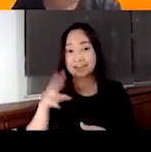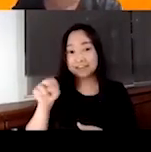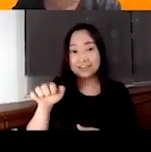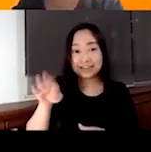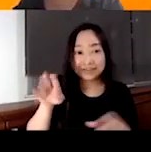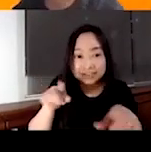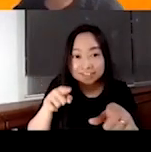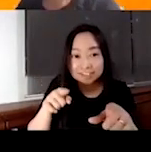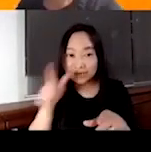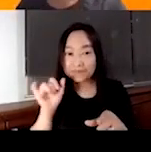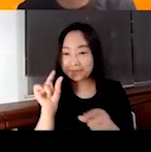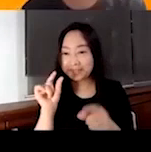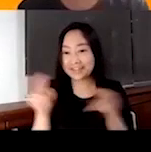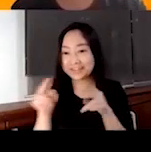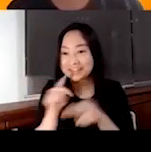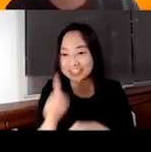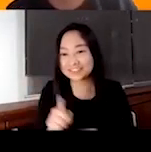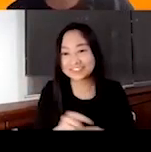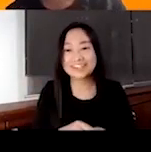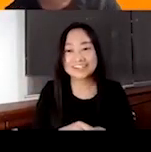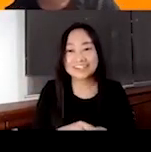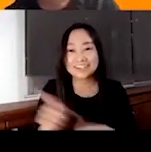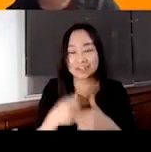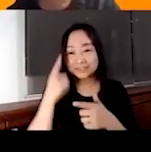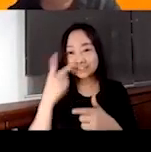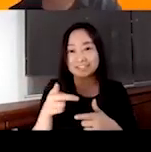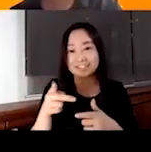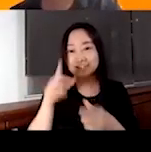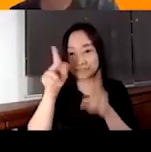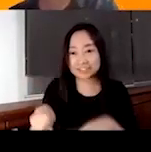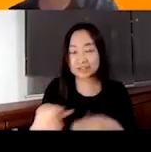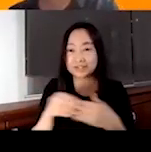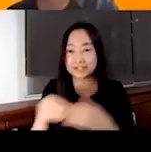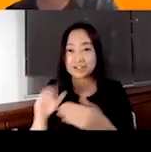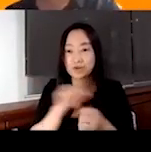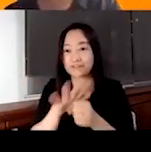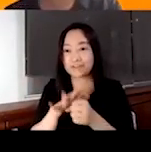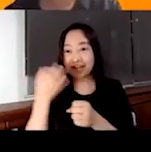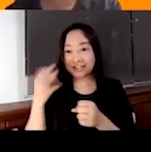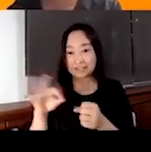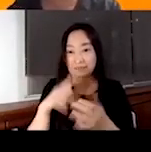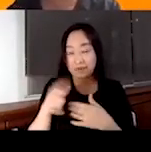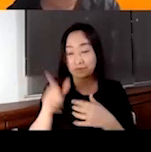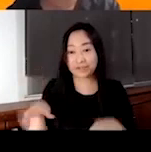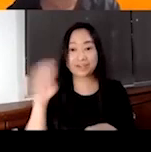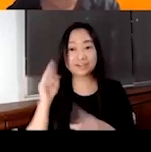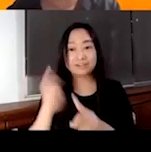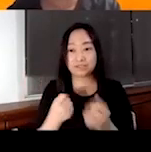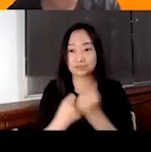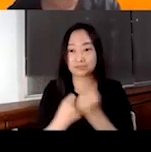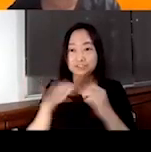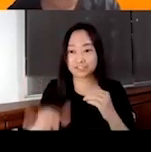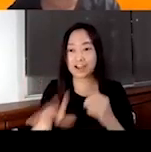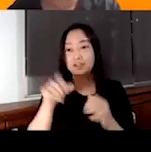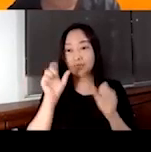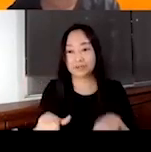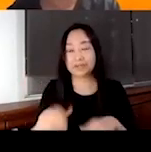actually. Um, and you're going to see Fatsy, who led our COVID-19 programming, and you're going to be able to hear from a sponsored child, and you're going to be able